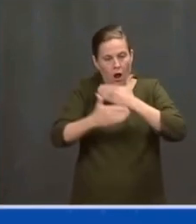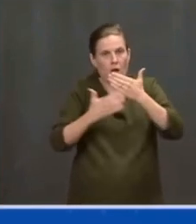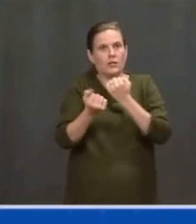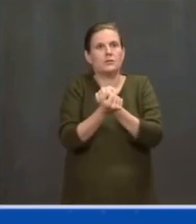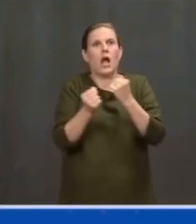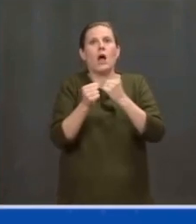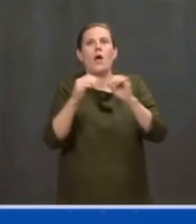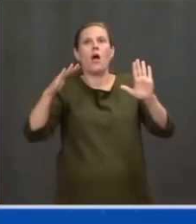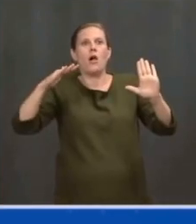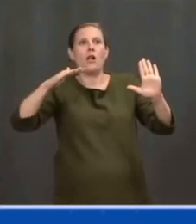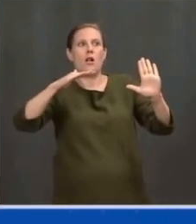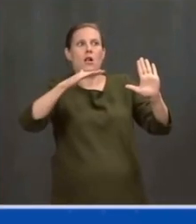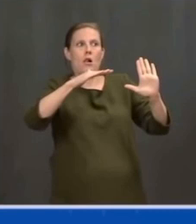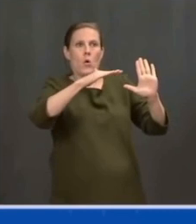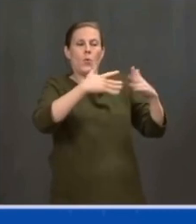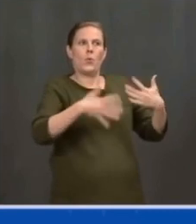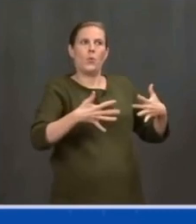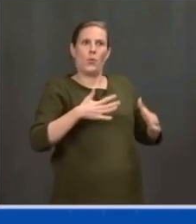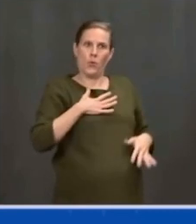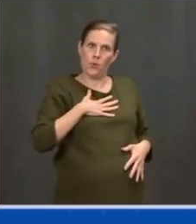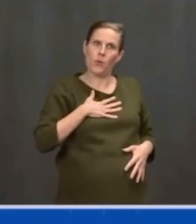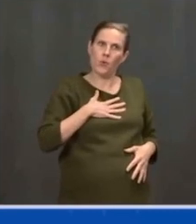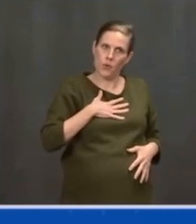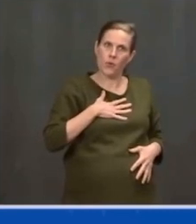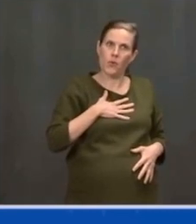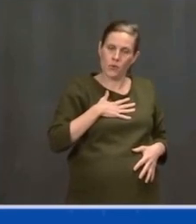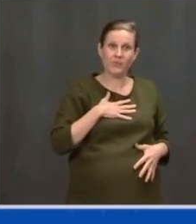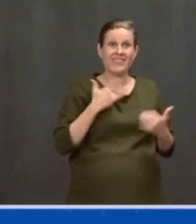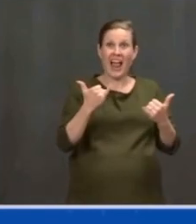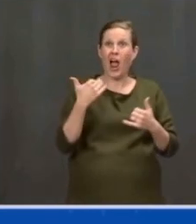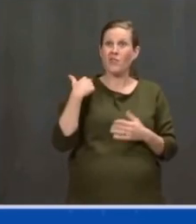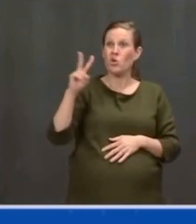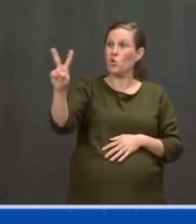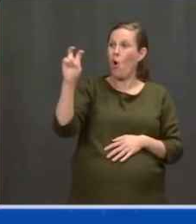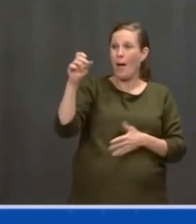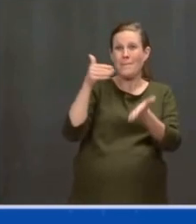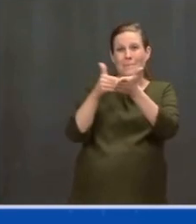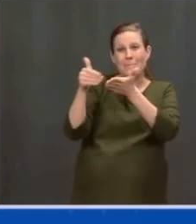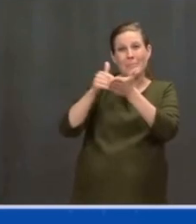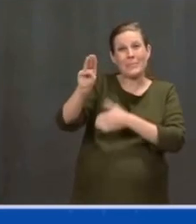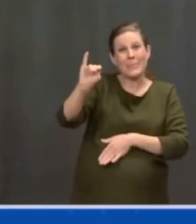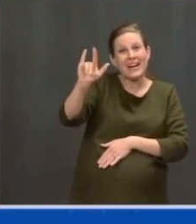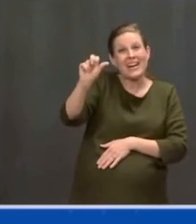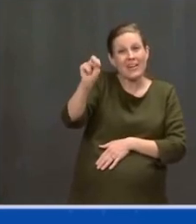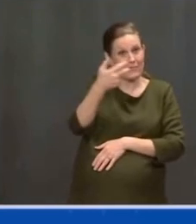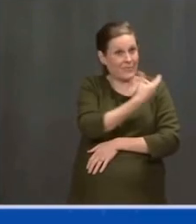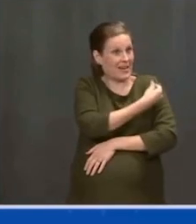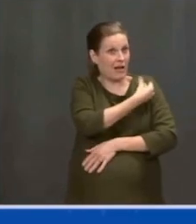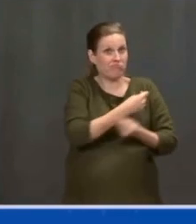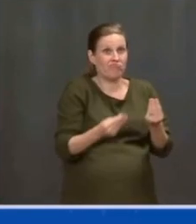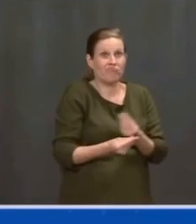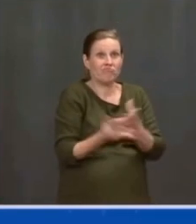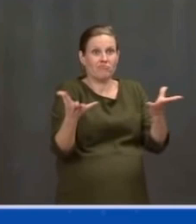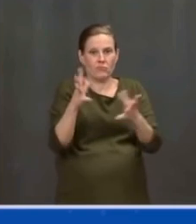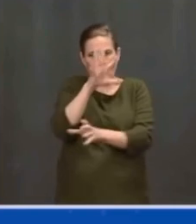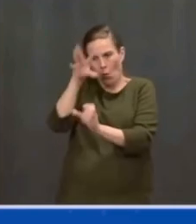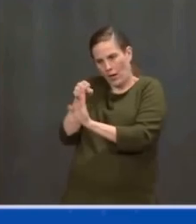200 million vaccination shots in the first 100 days of my presidency.